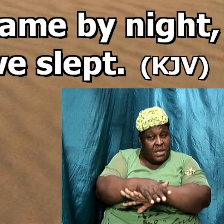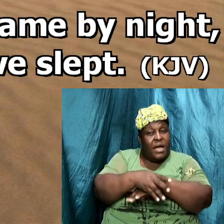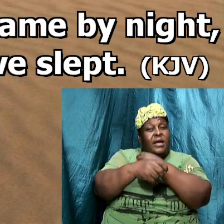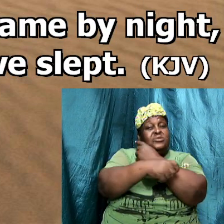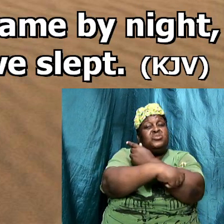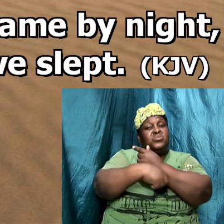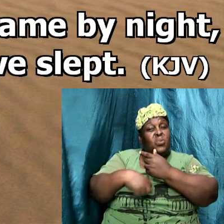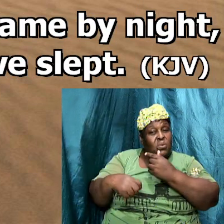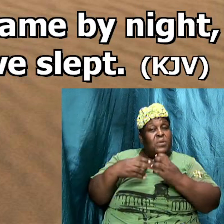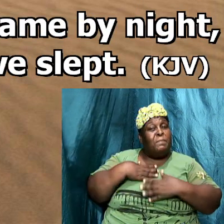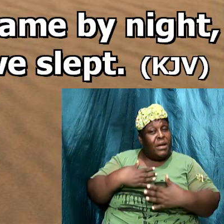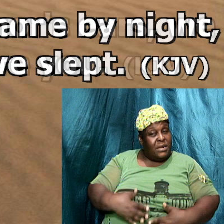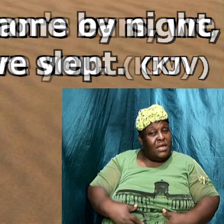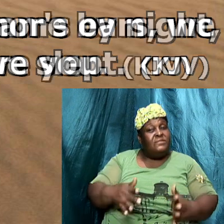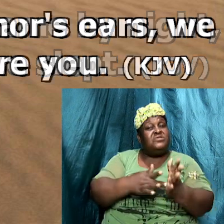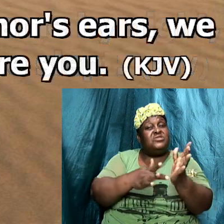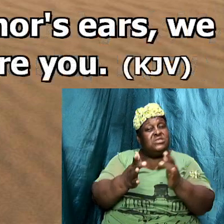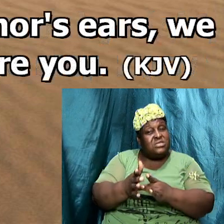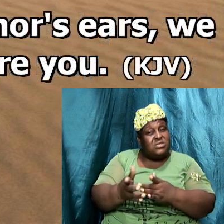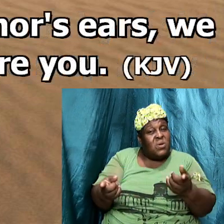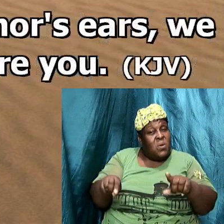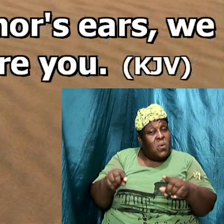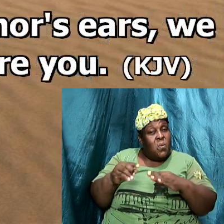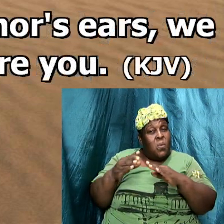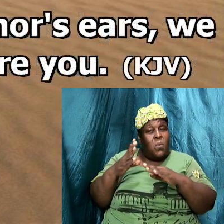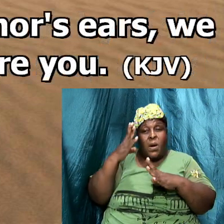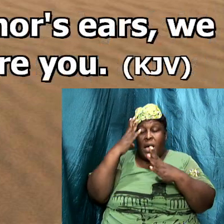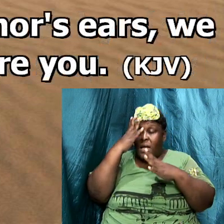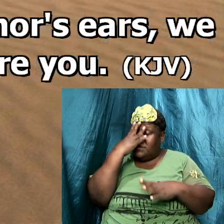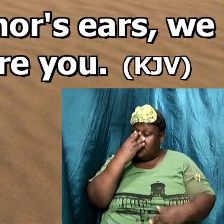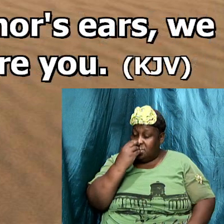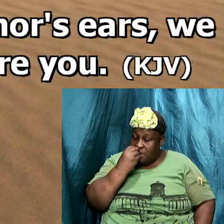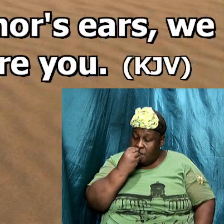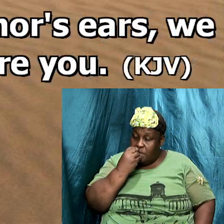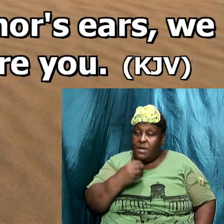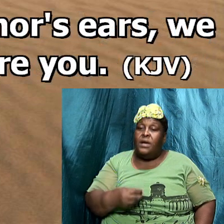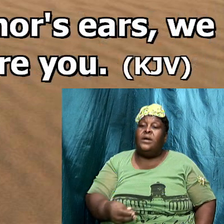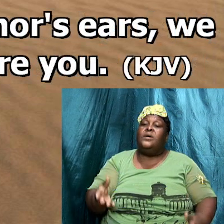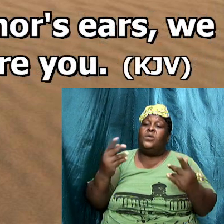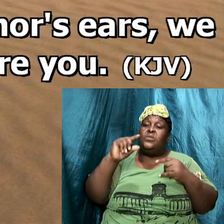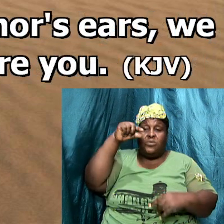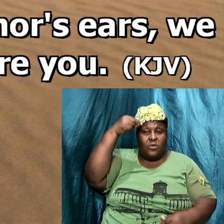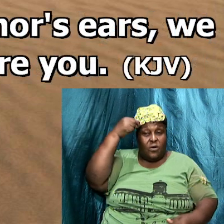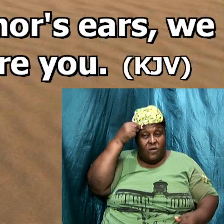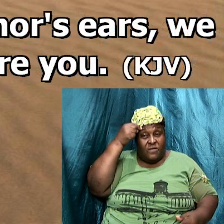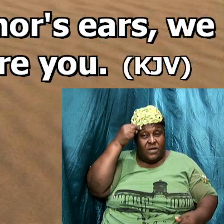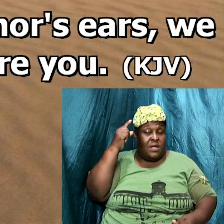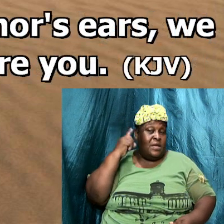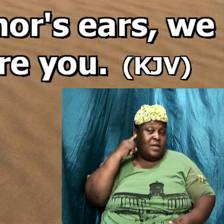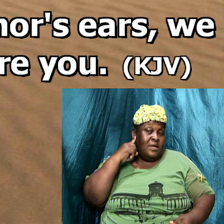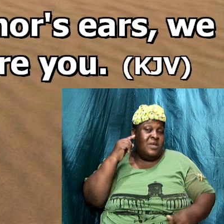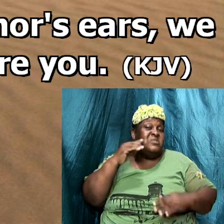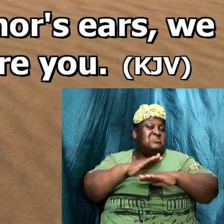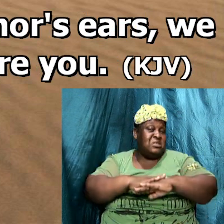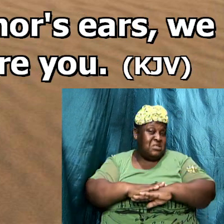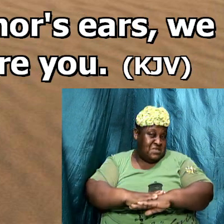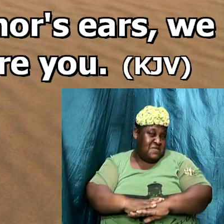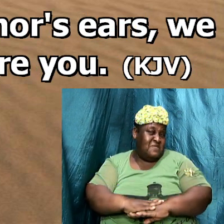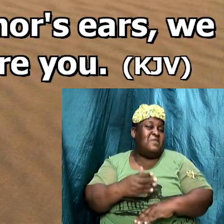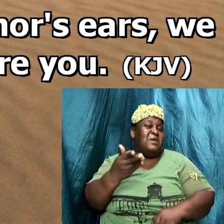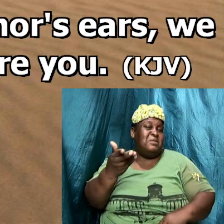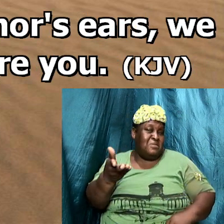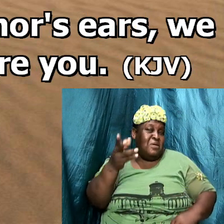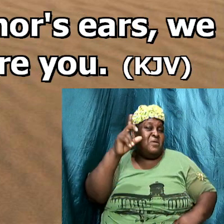while we were asleep and if this comes to the governor heirs we will satisfy him and keep